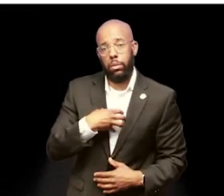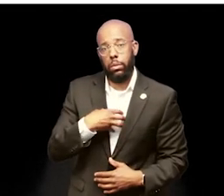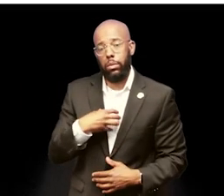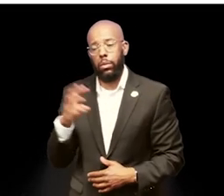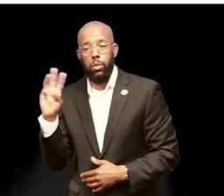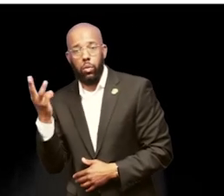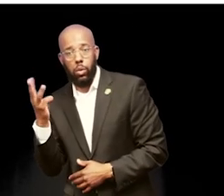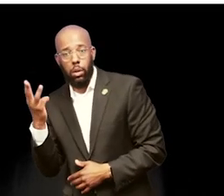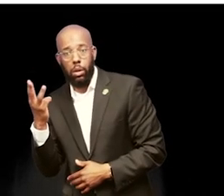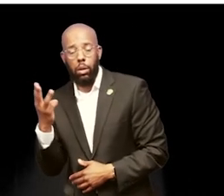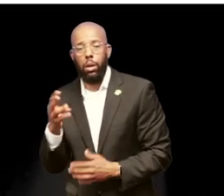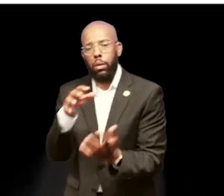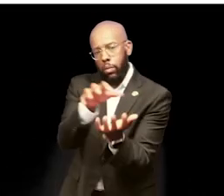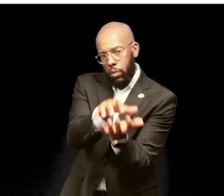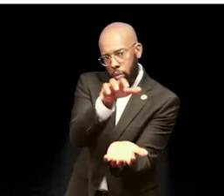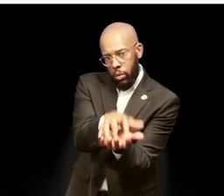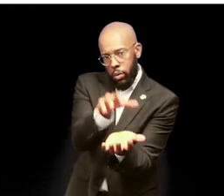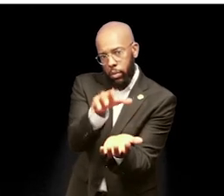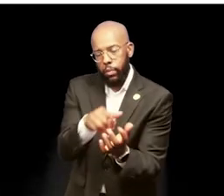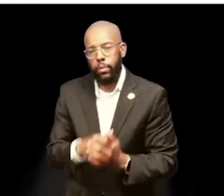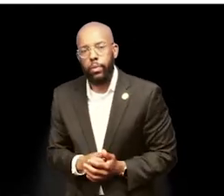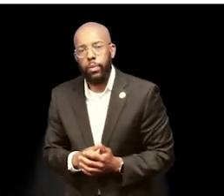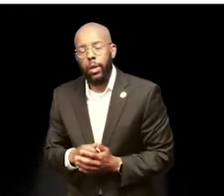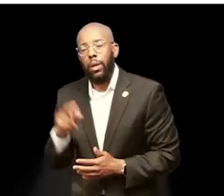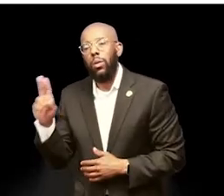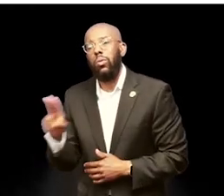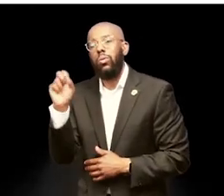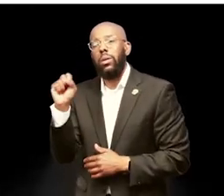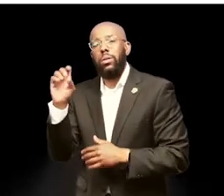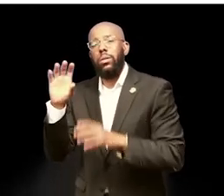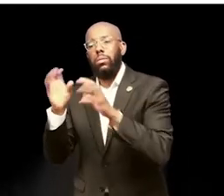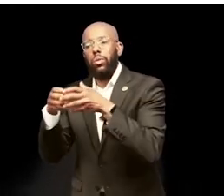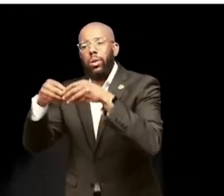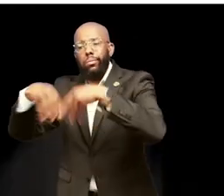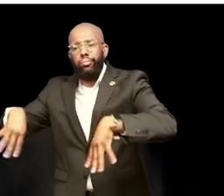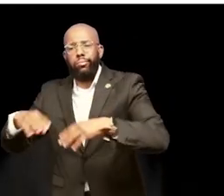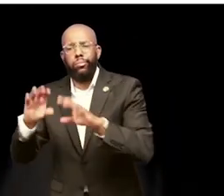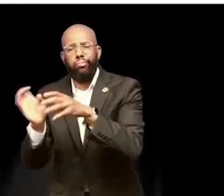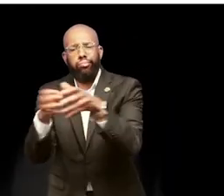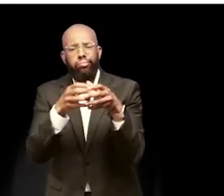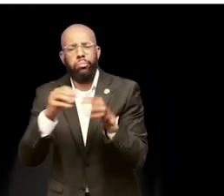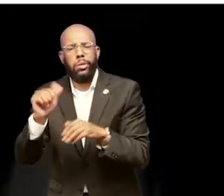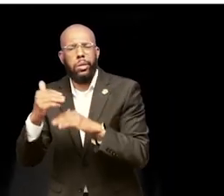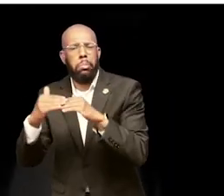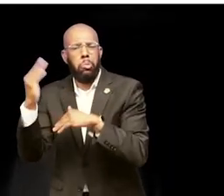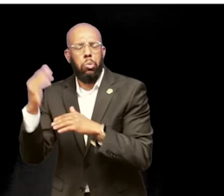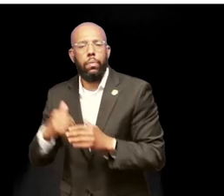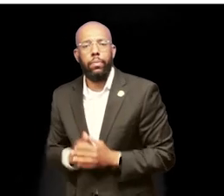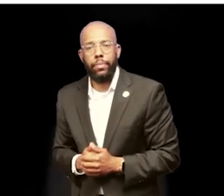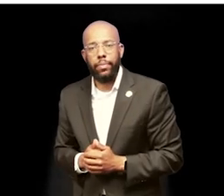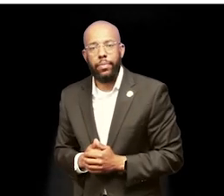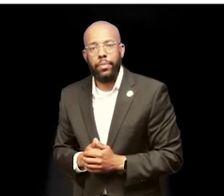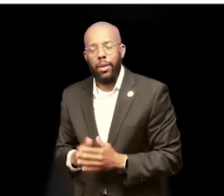Bahia, Marunau, and Pernambuco, the U.S. of Energy, and the Solar Decathlon,